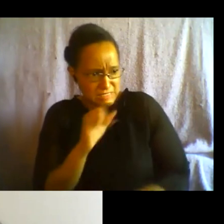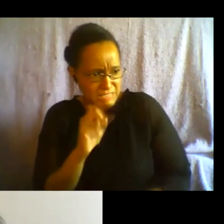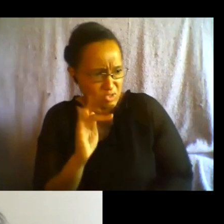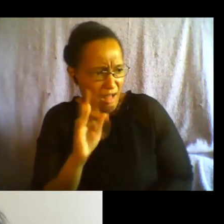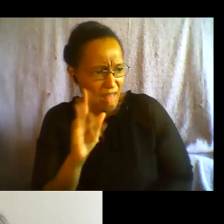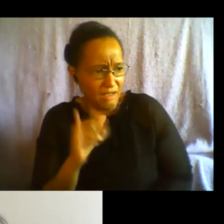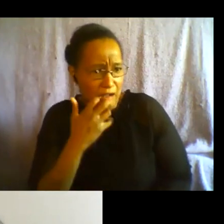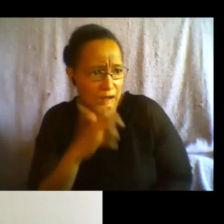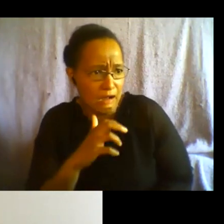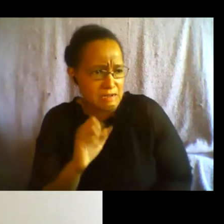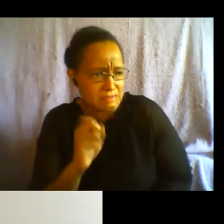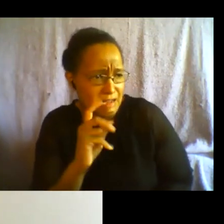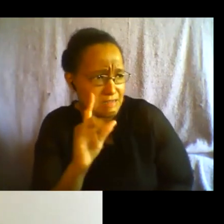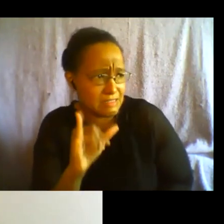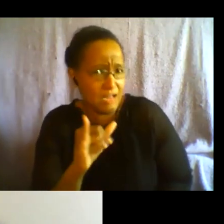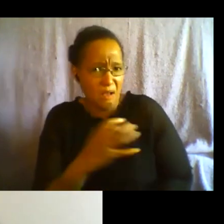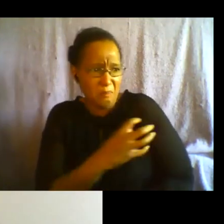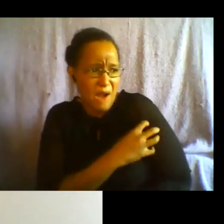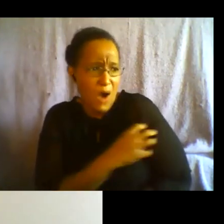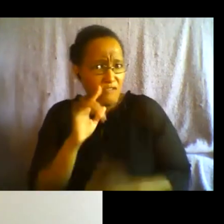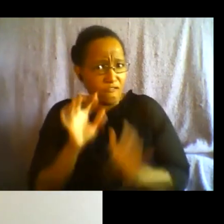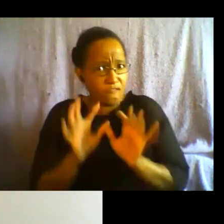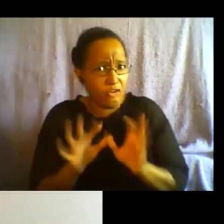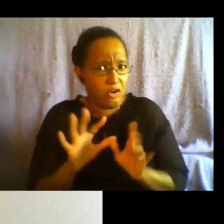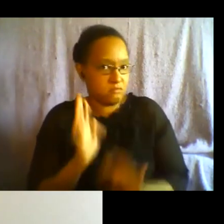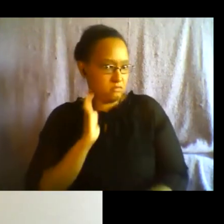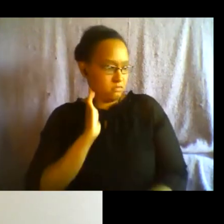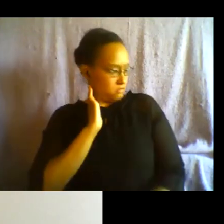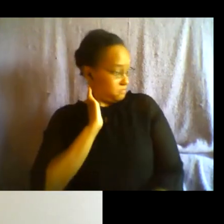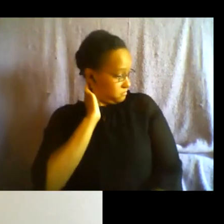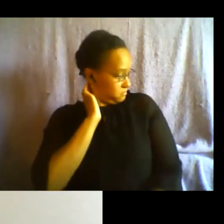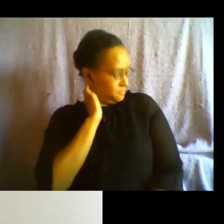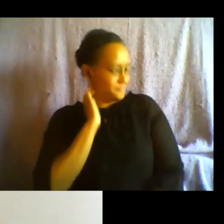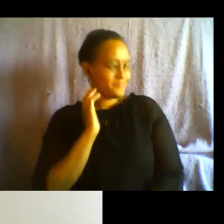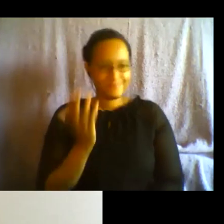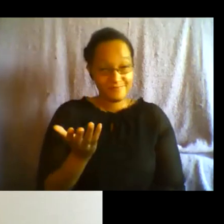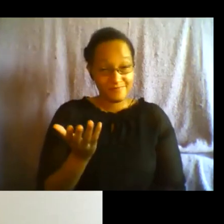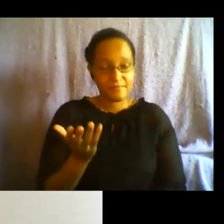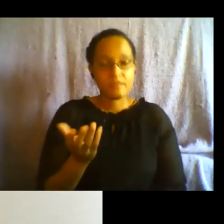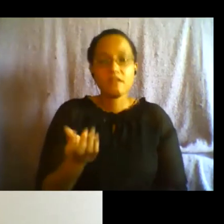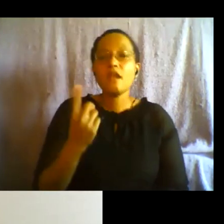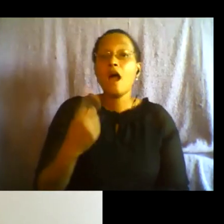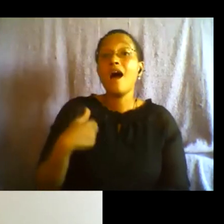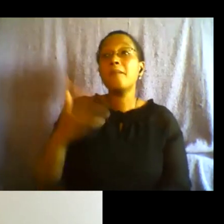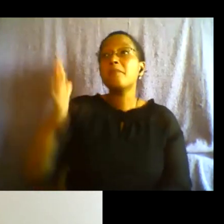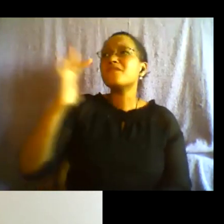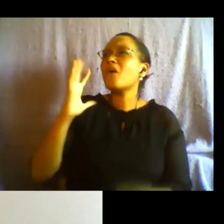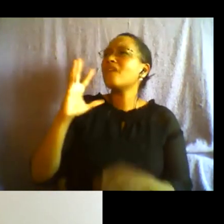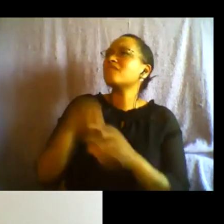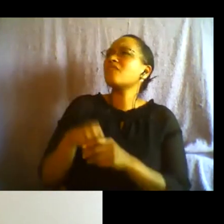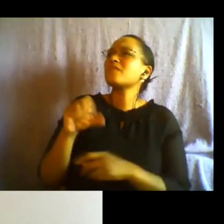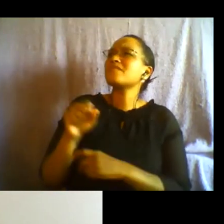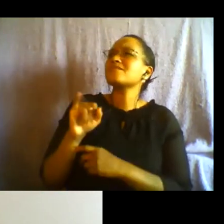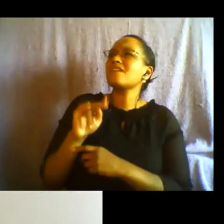sexiness the power to flirt uh one of the pieces that i did for sins i'm not sure i remember when but it's called flirting